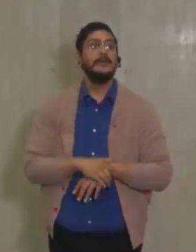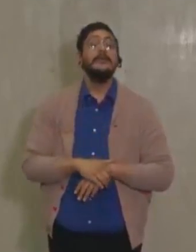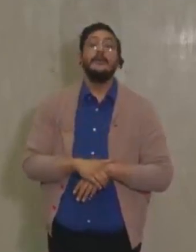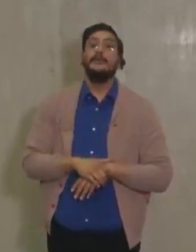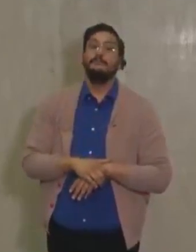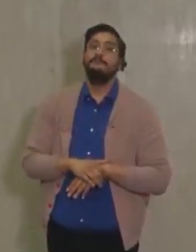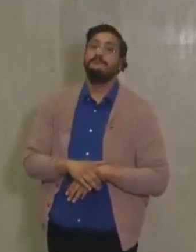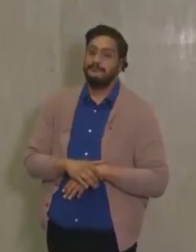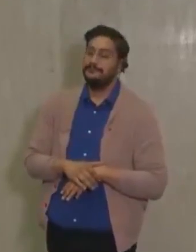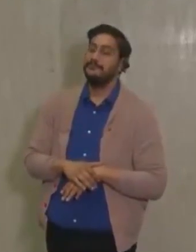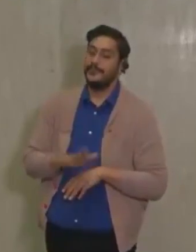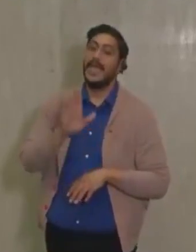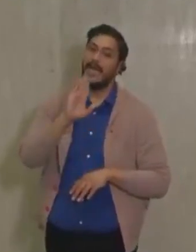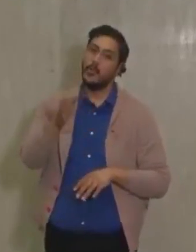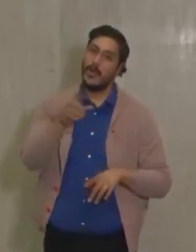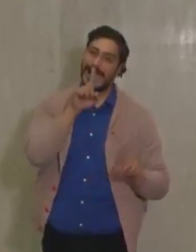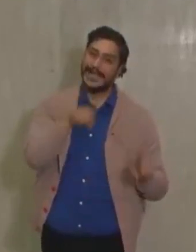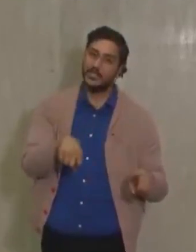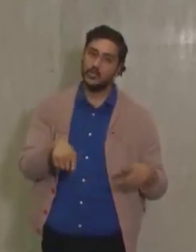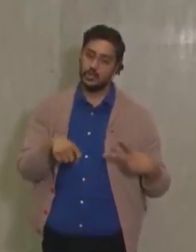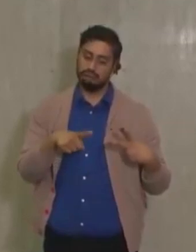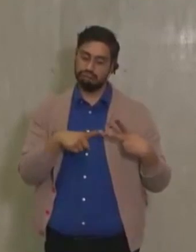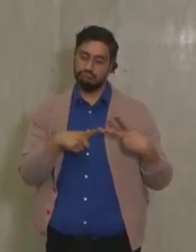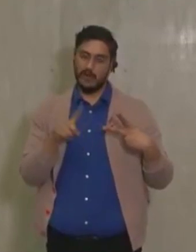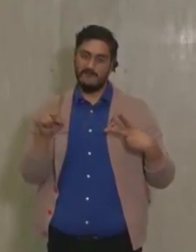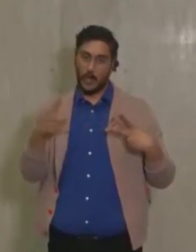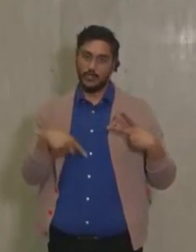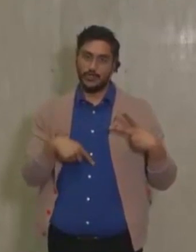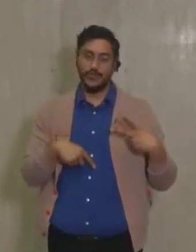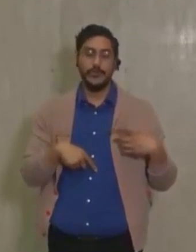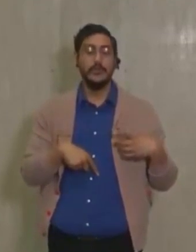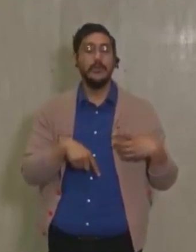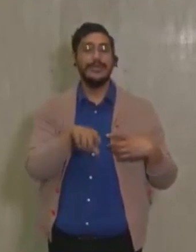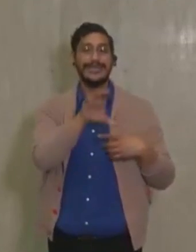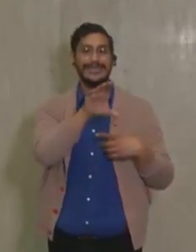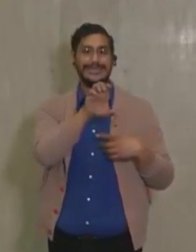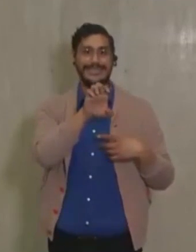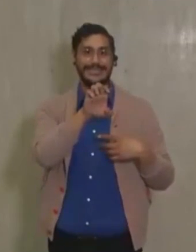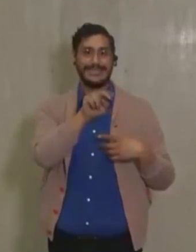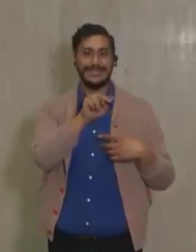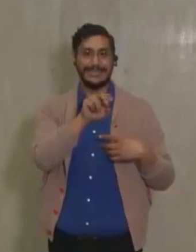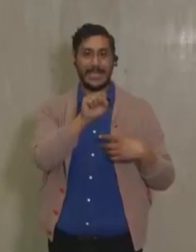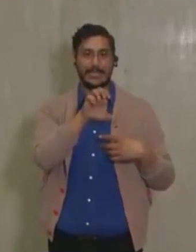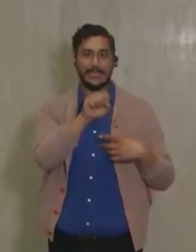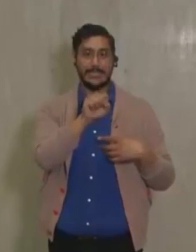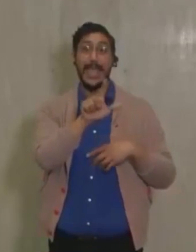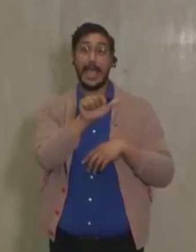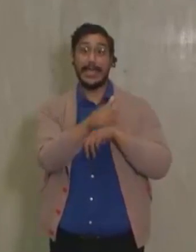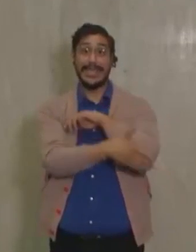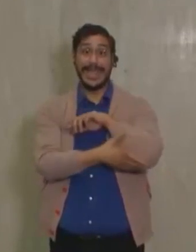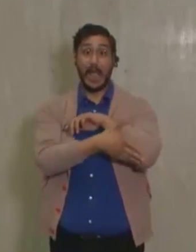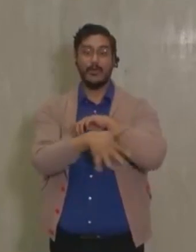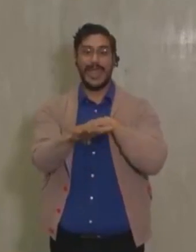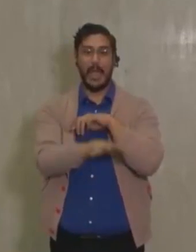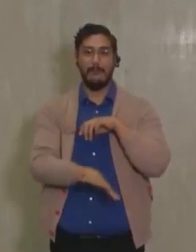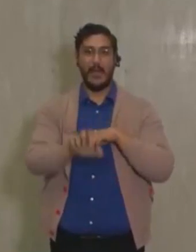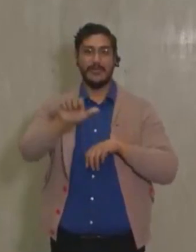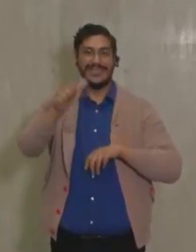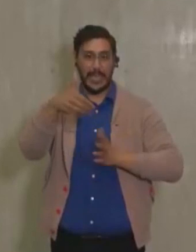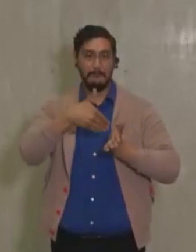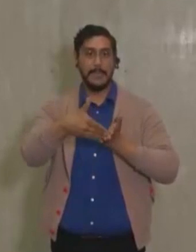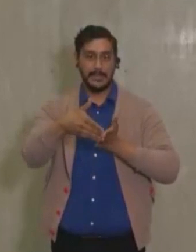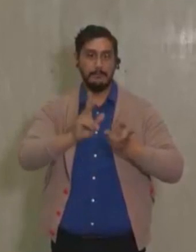Yes. So I'll take the last question first. According to the census, the population of L.A. County is around 10 million,